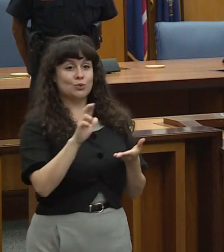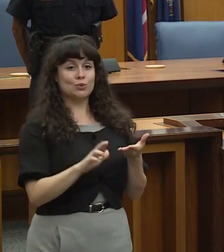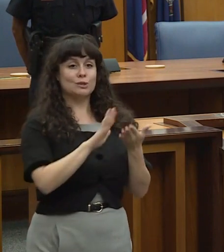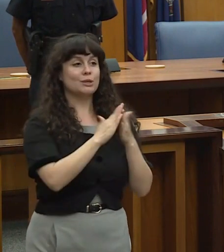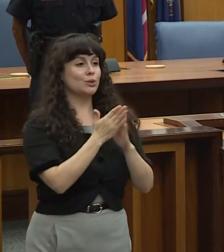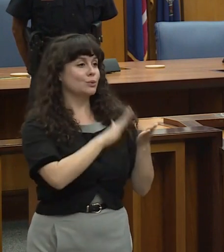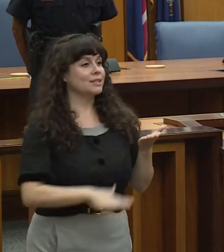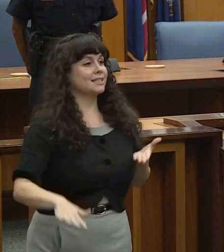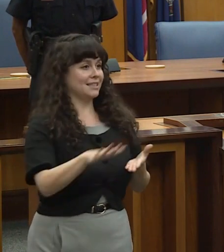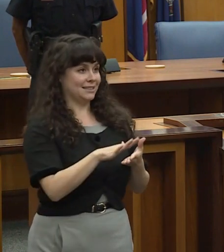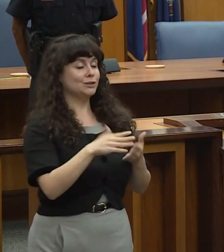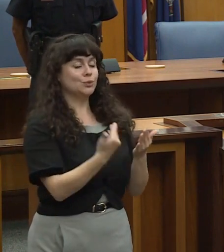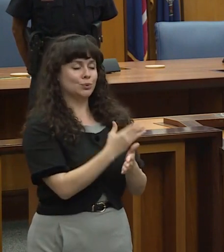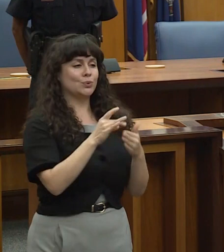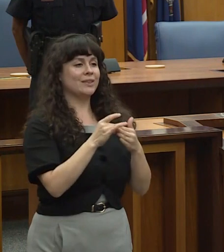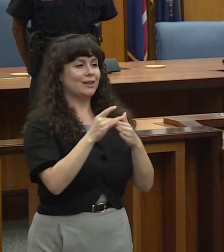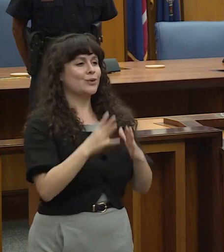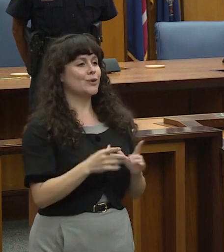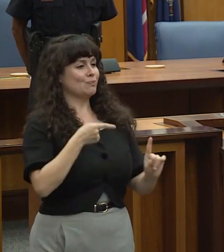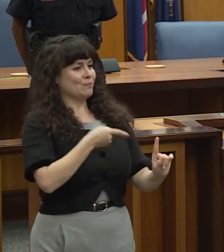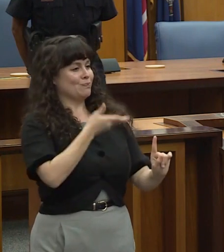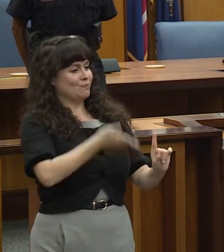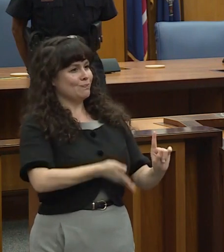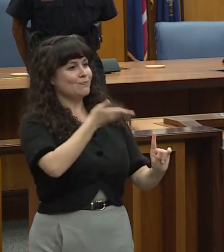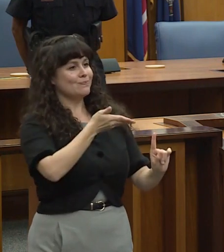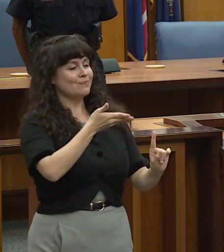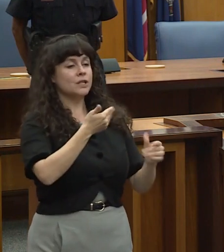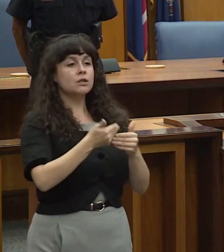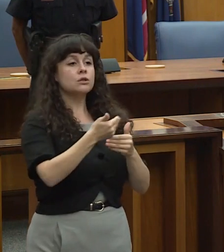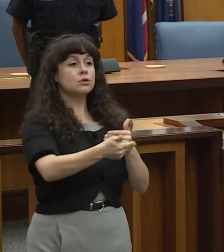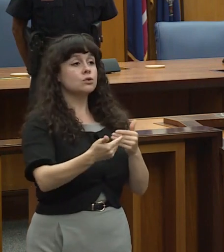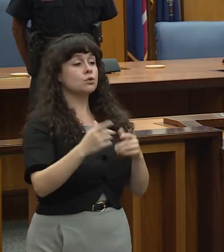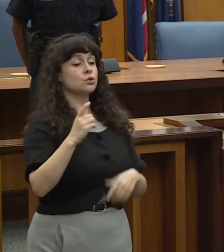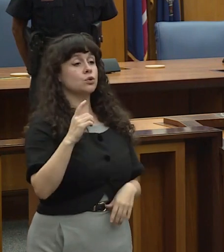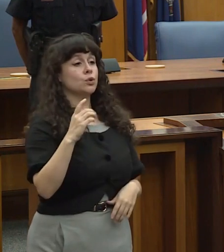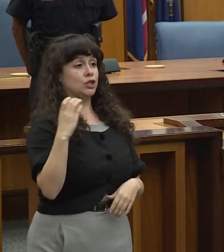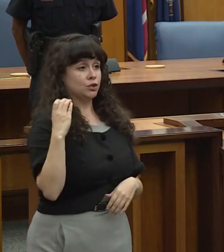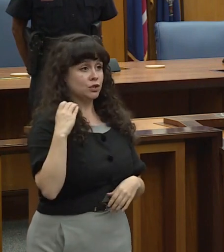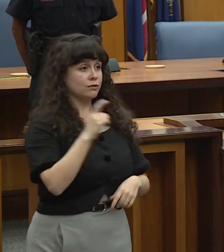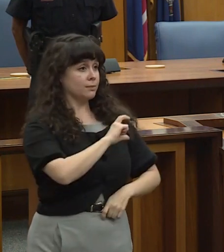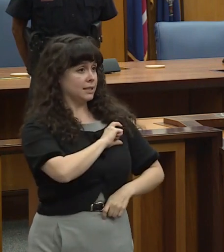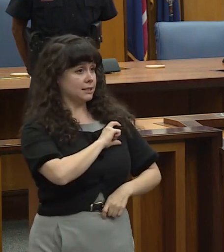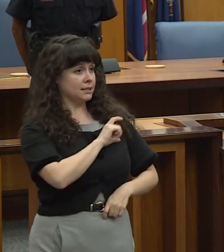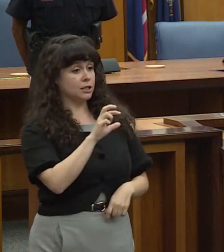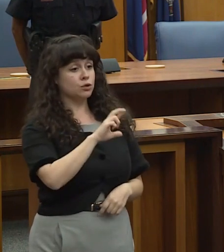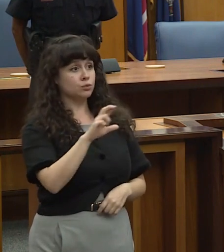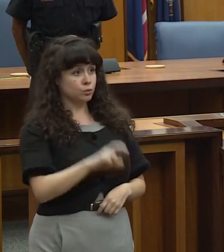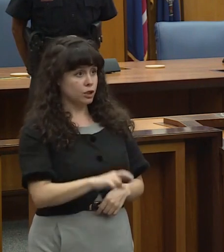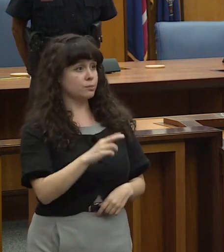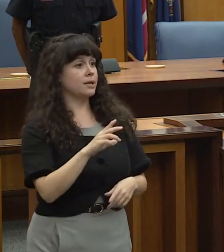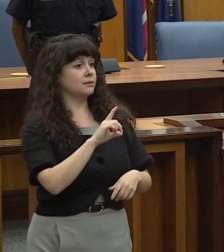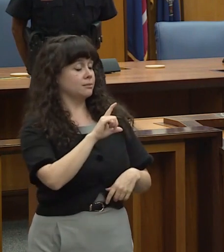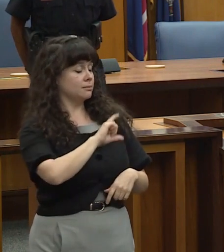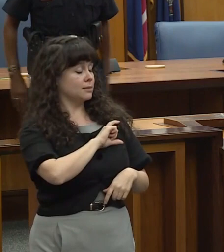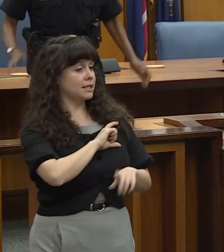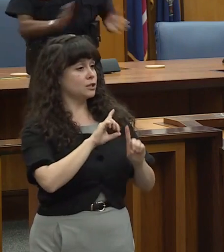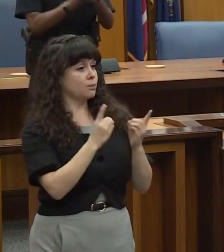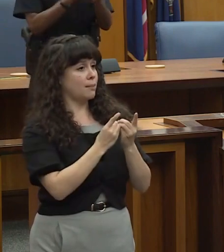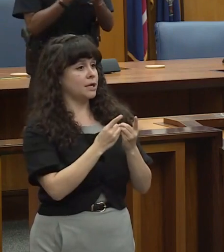that leader. The next chief of police, the Richmond Police Department, Chief Gerald Smith.